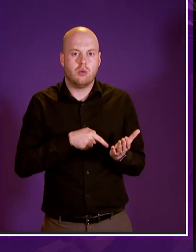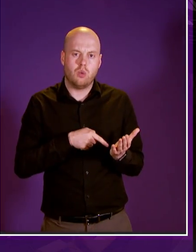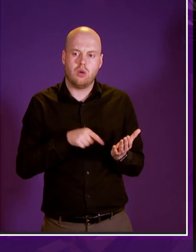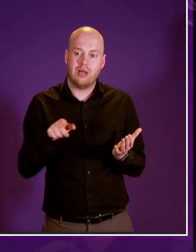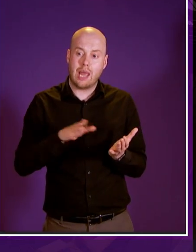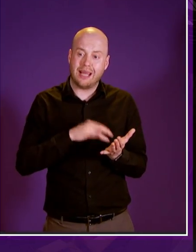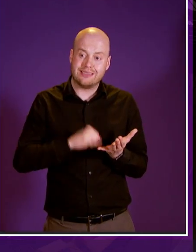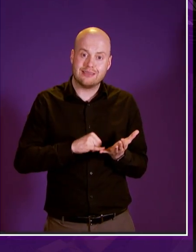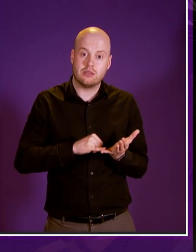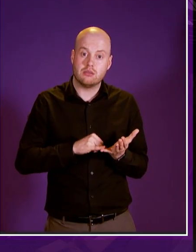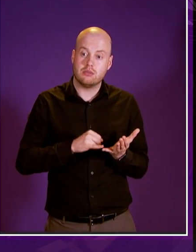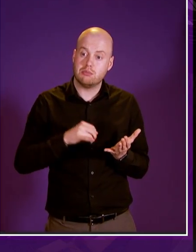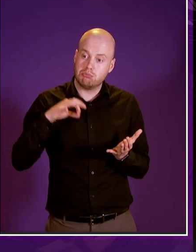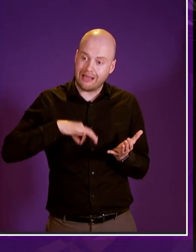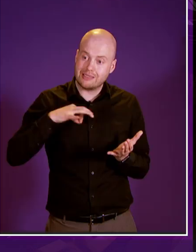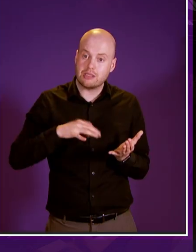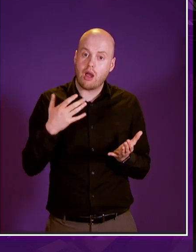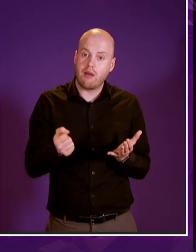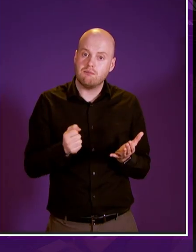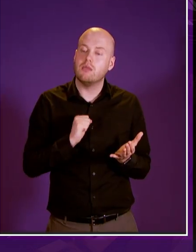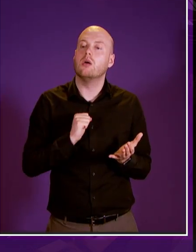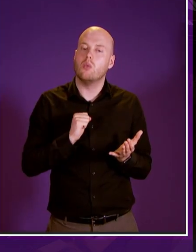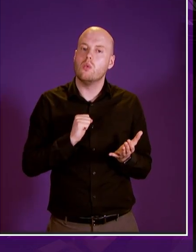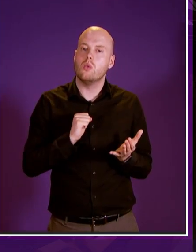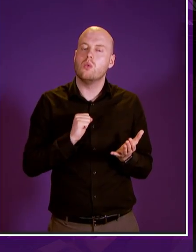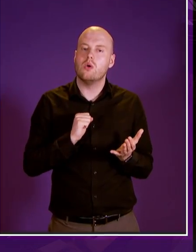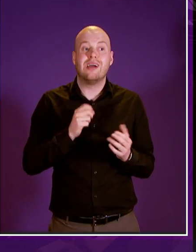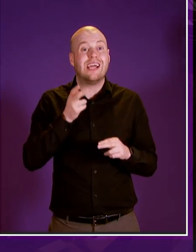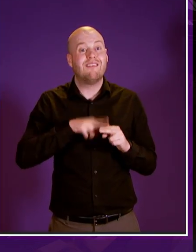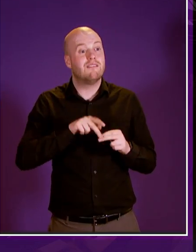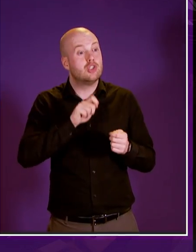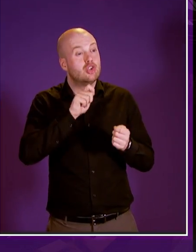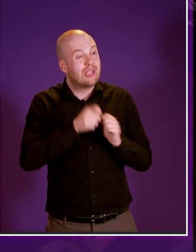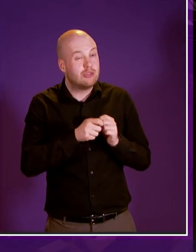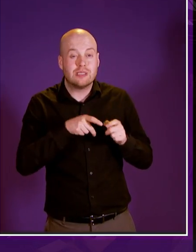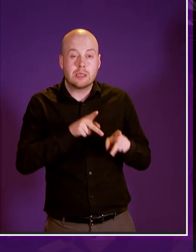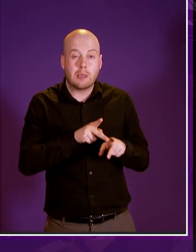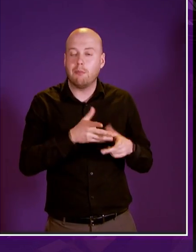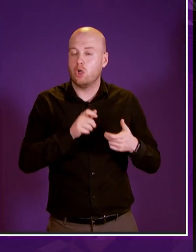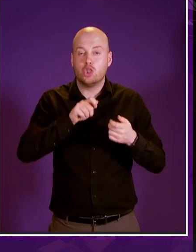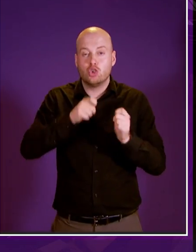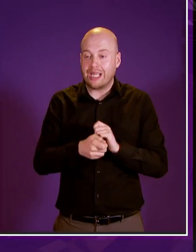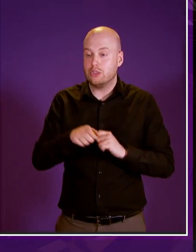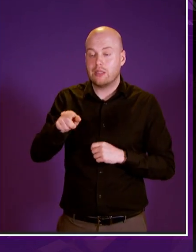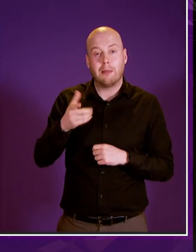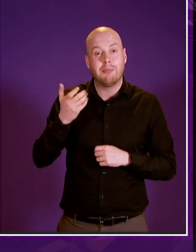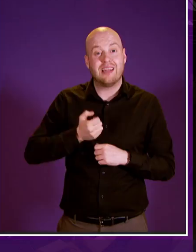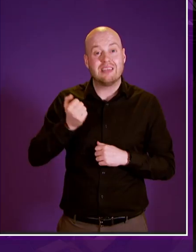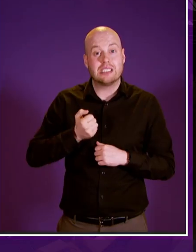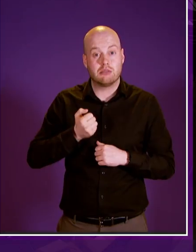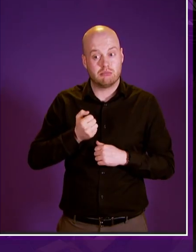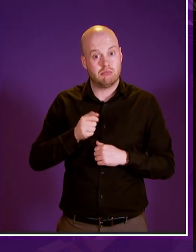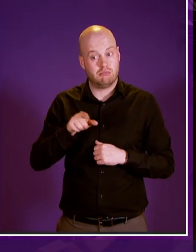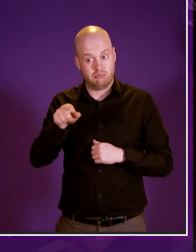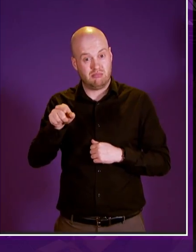on benefits and if there was any change the system or any change to their benefits they would actually start talking about